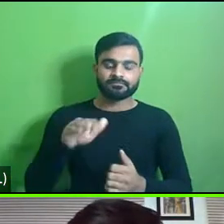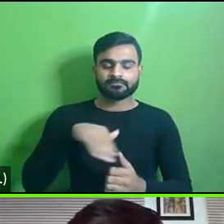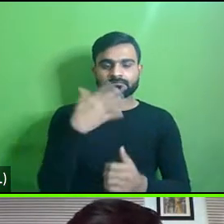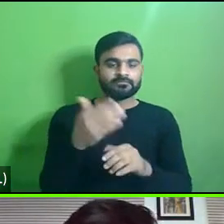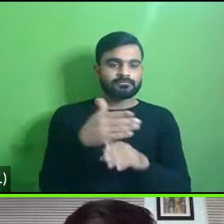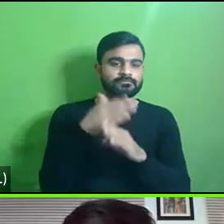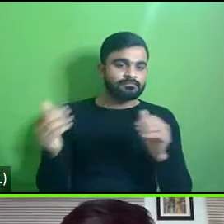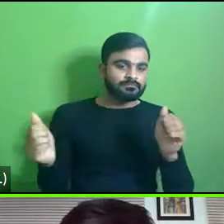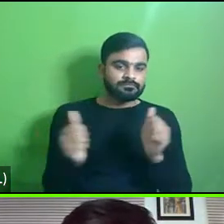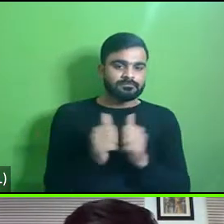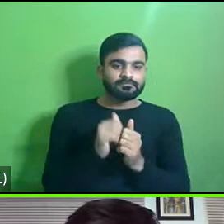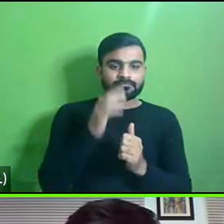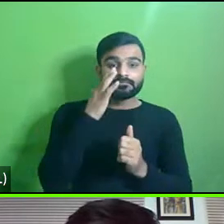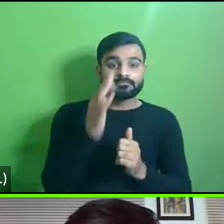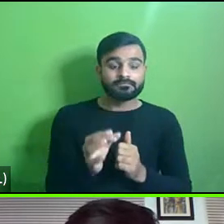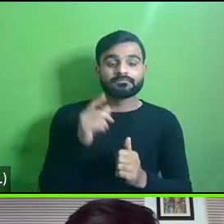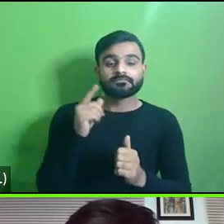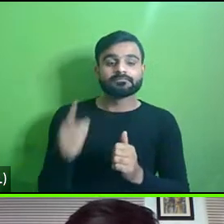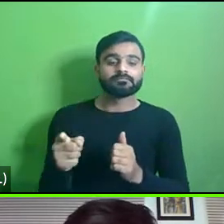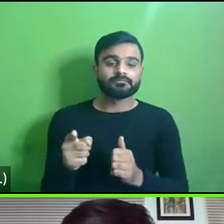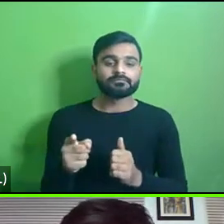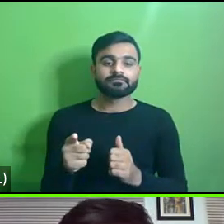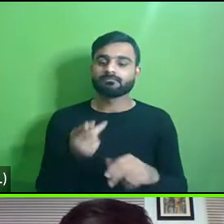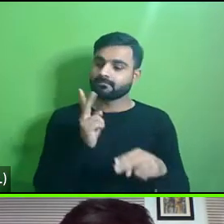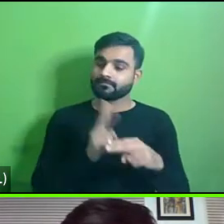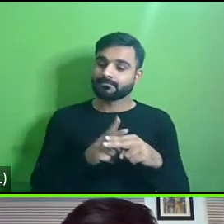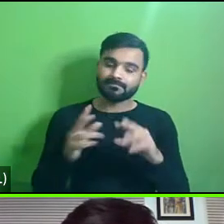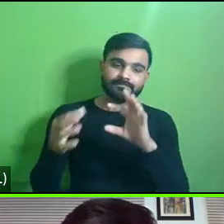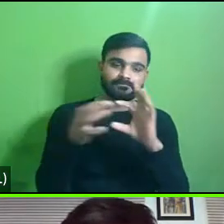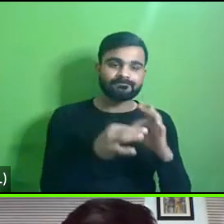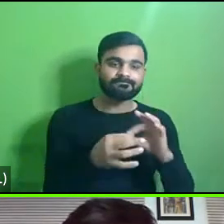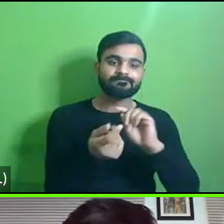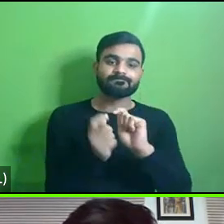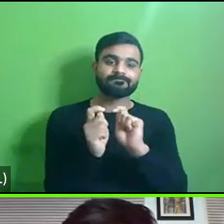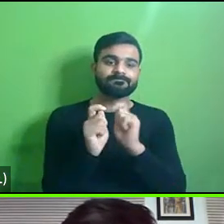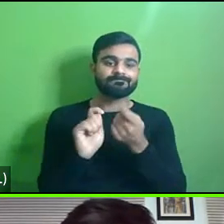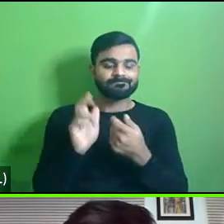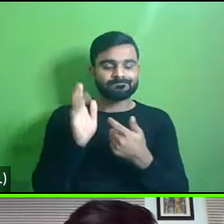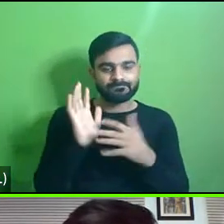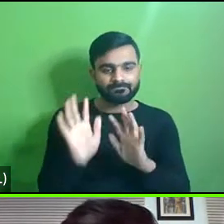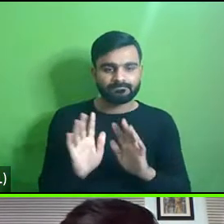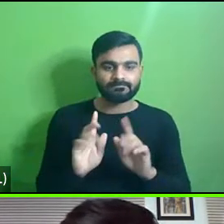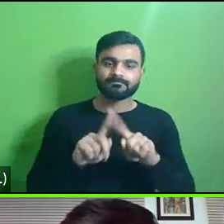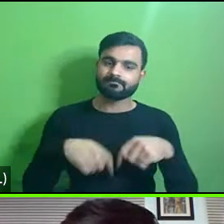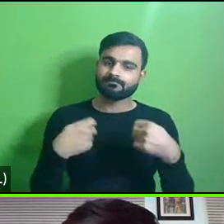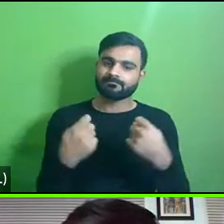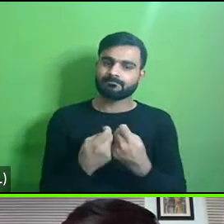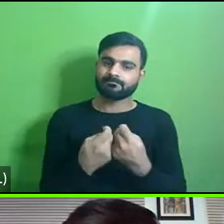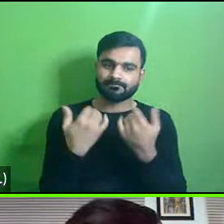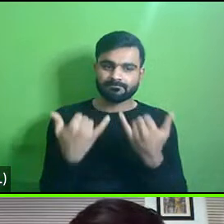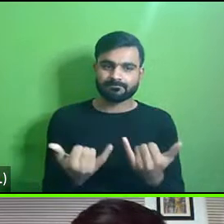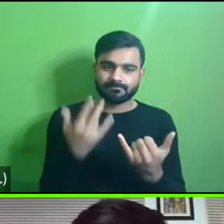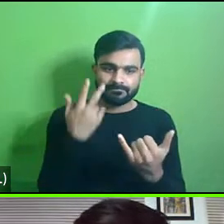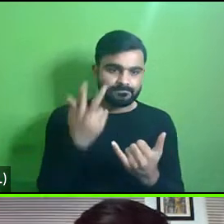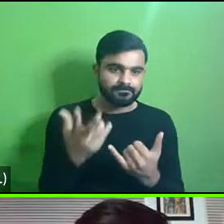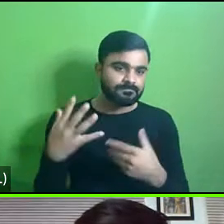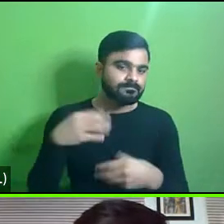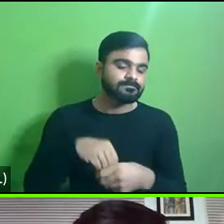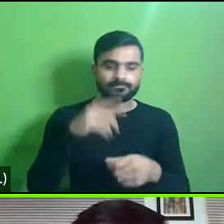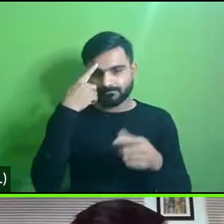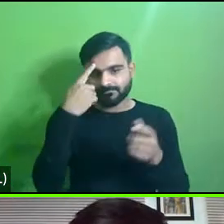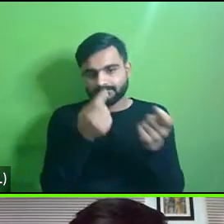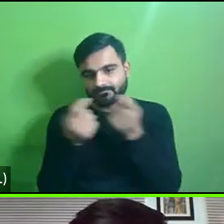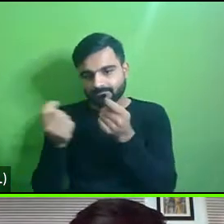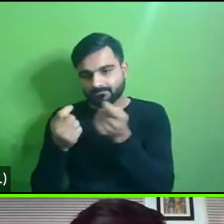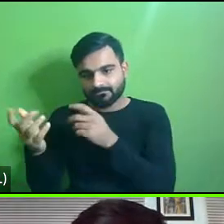that uh the importance of these uh particular aspects to the implementation implementation team here also comes the role of uh the